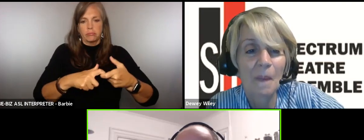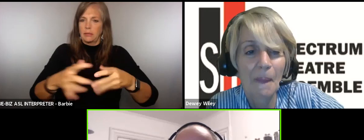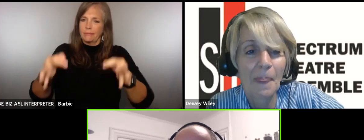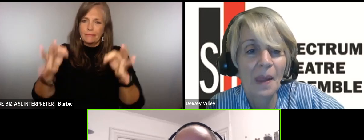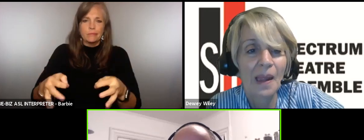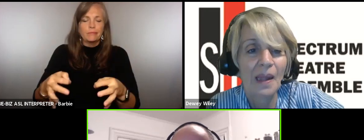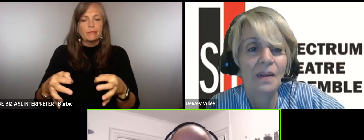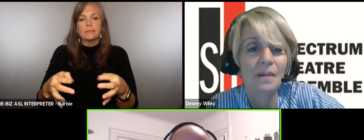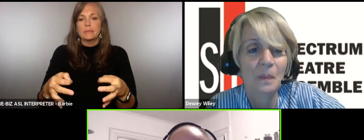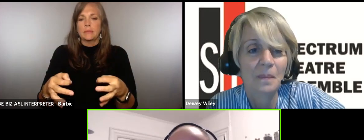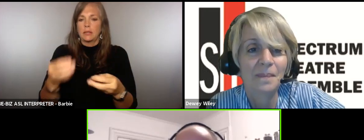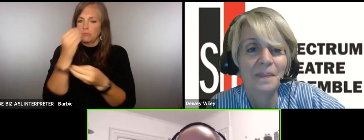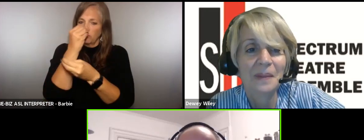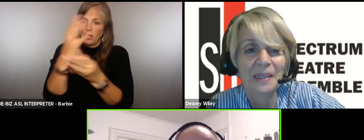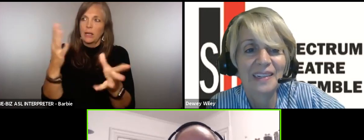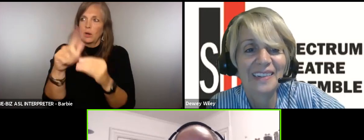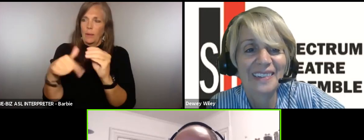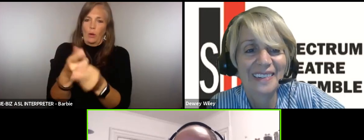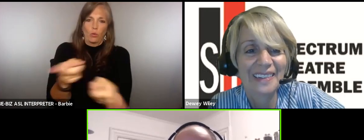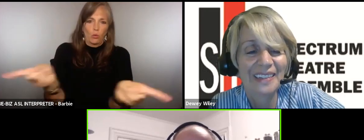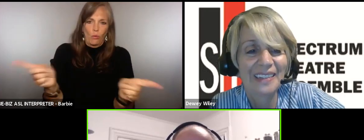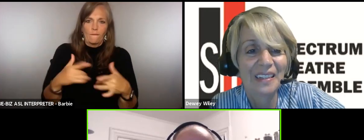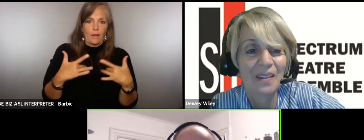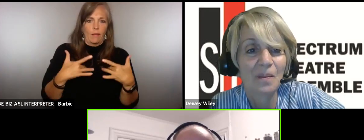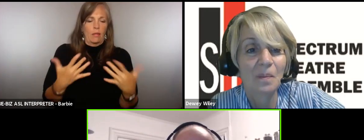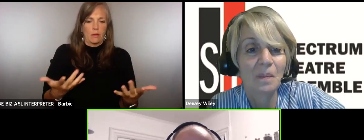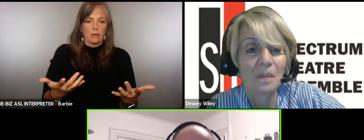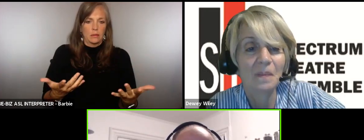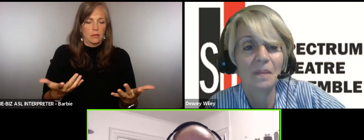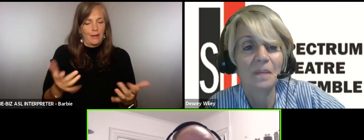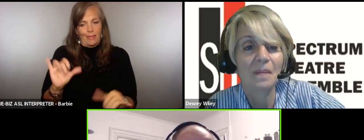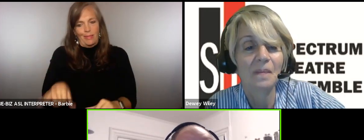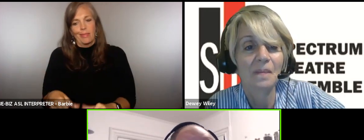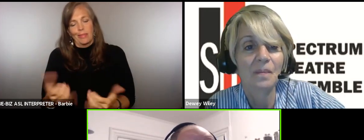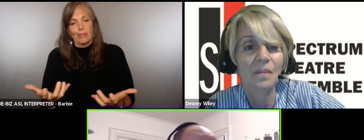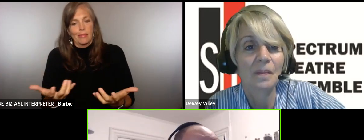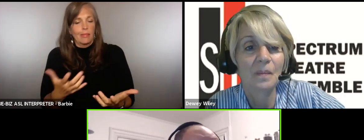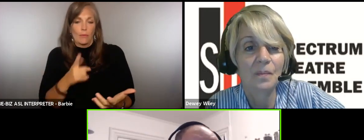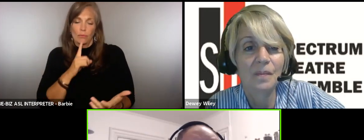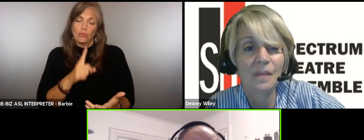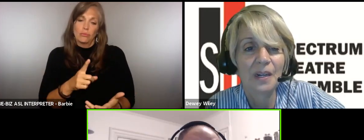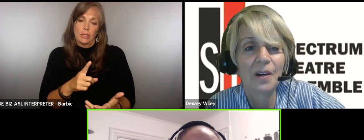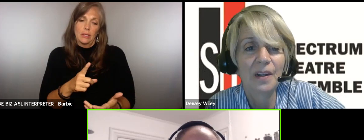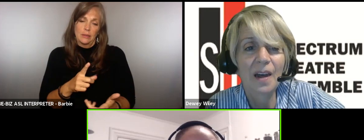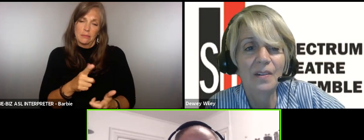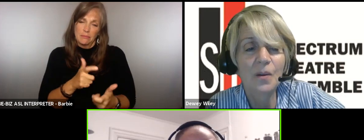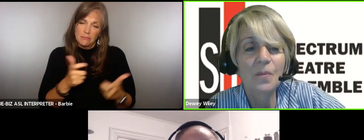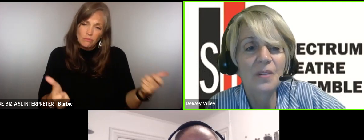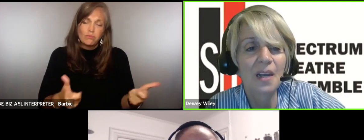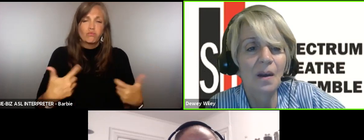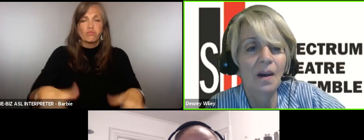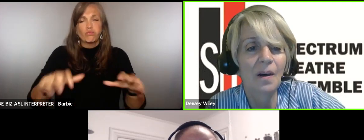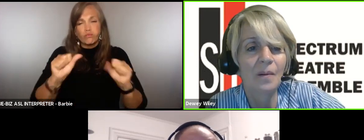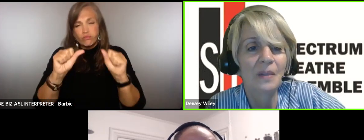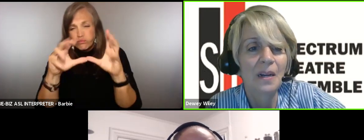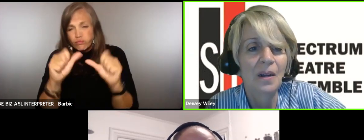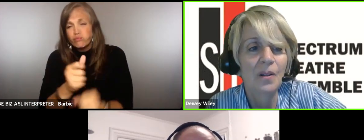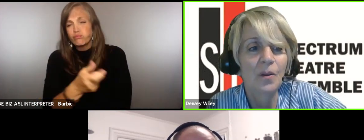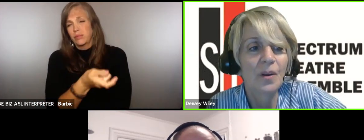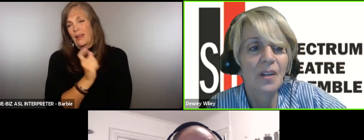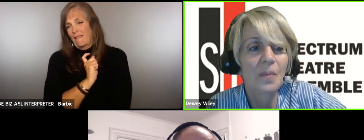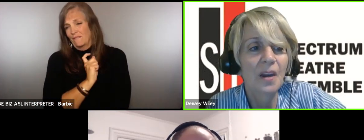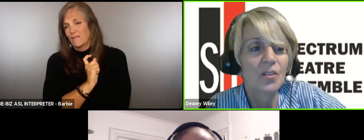caring about other people's feelings and um you know that was just uh that was a remarkable gift yeah it's almost like uh